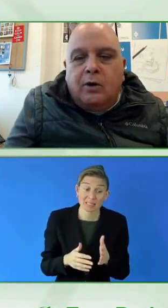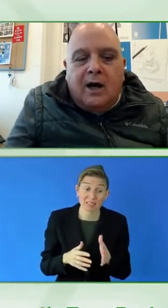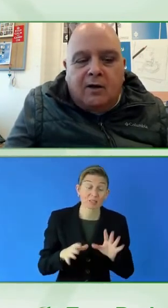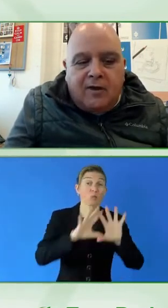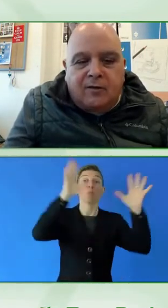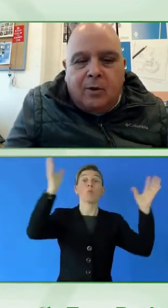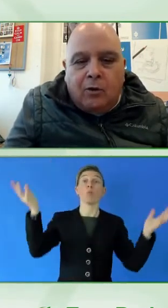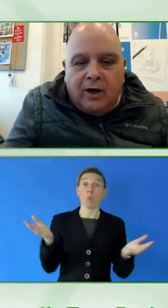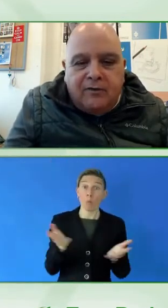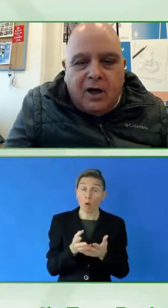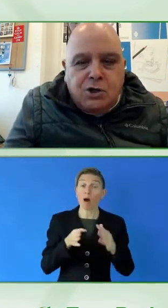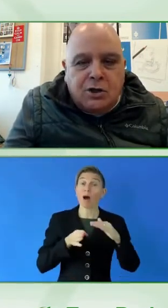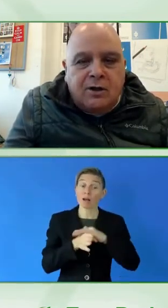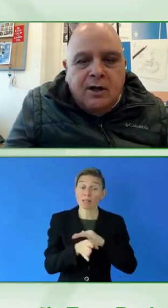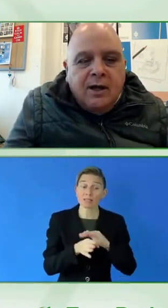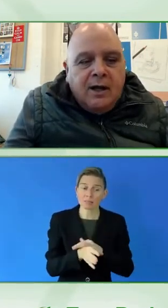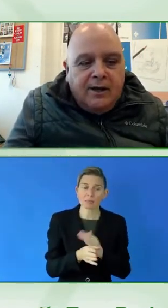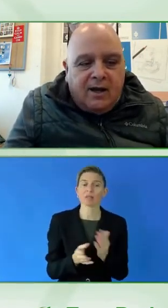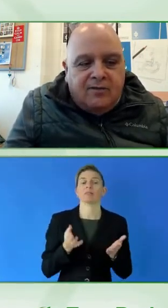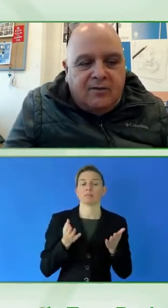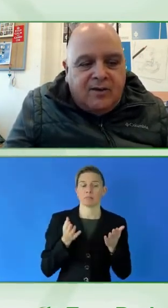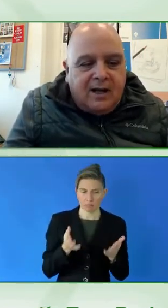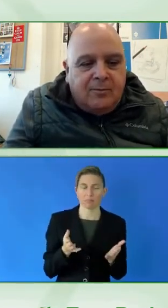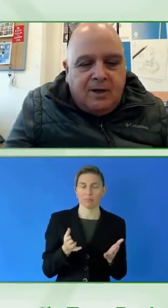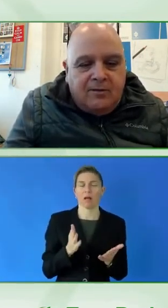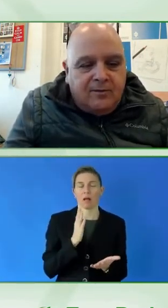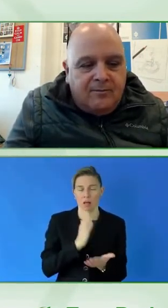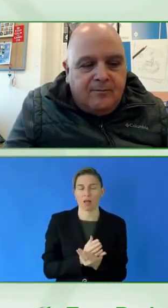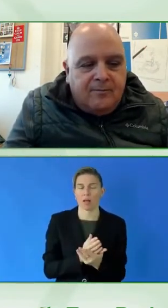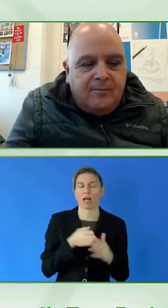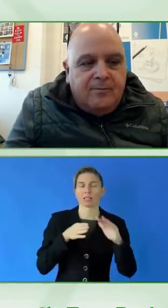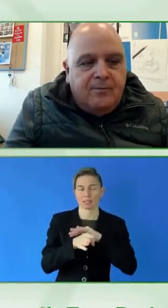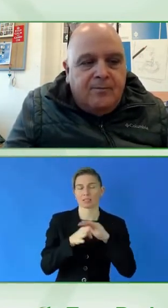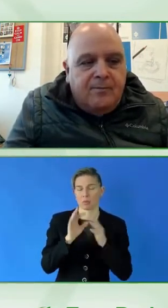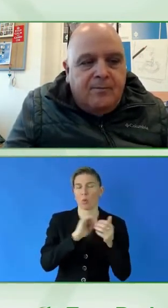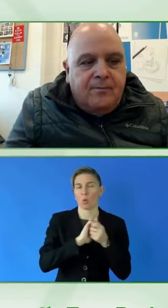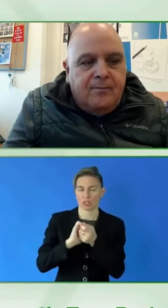have what we call accessible organization. Next slide, please.